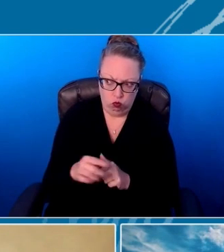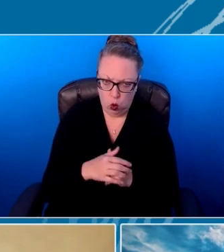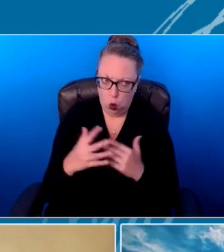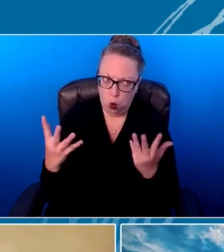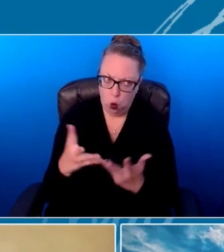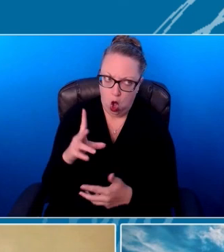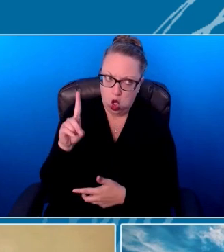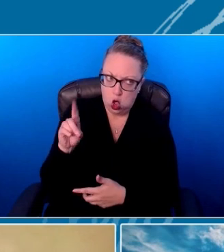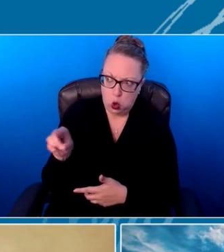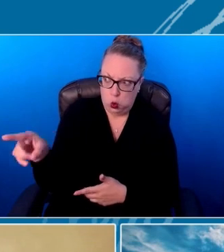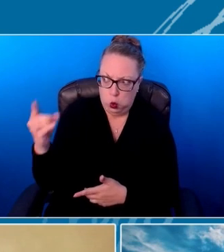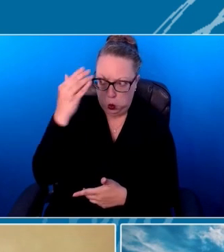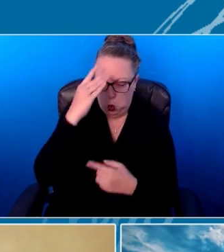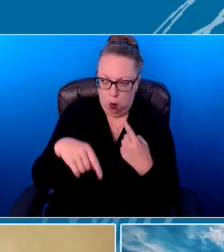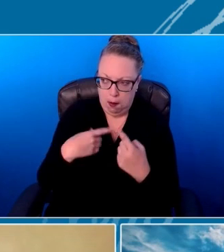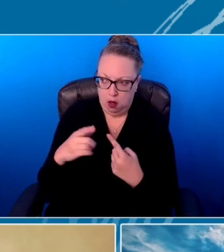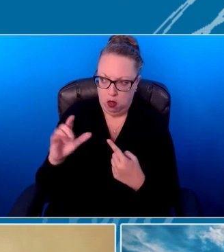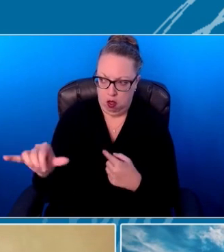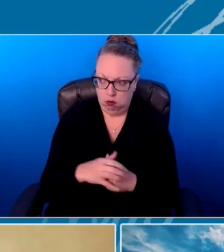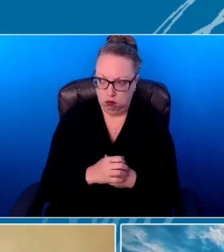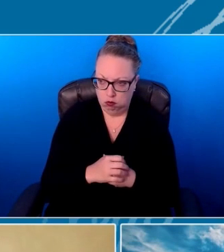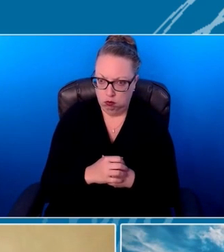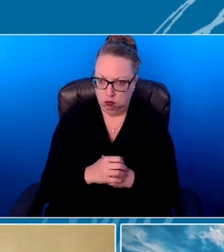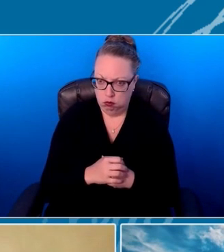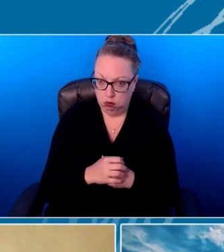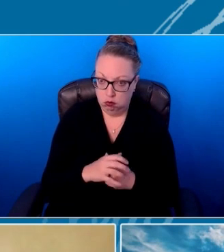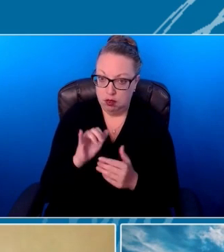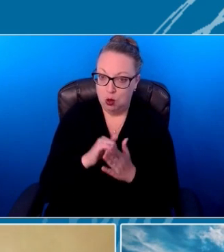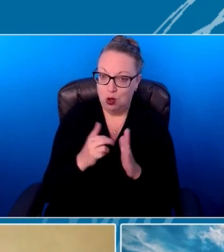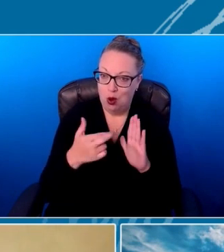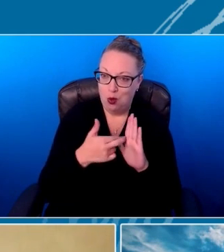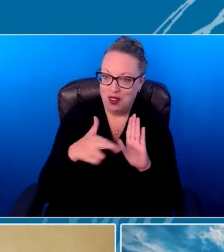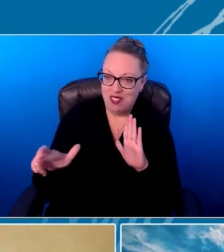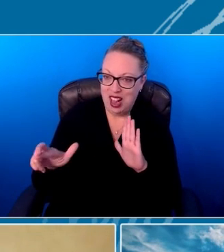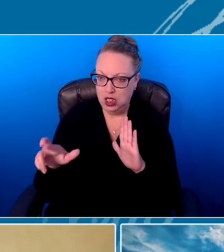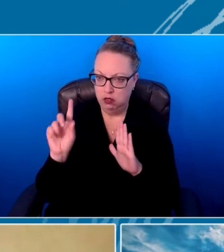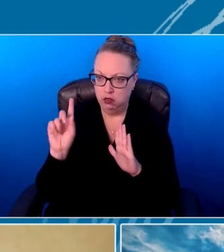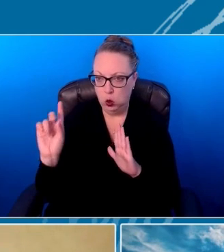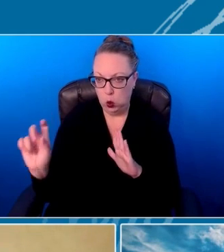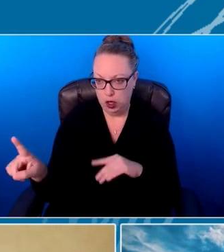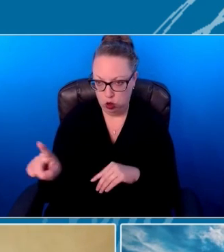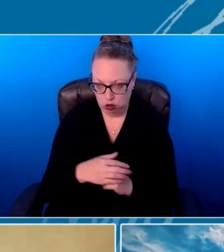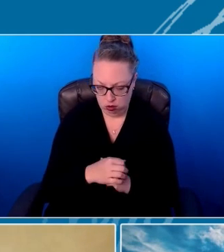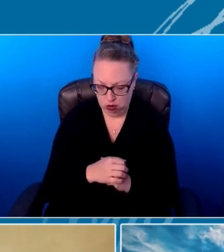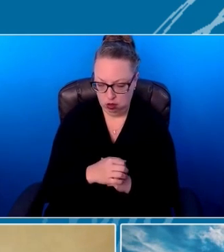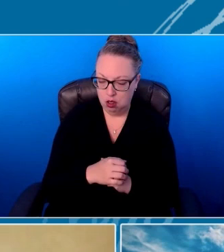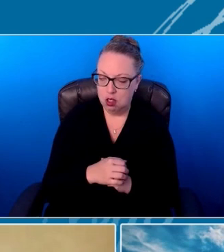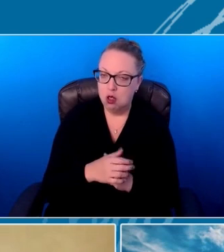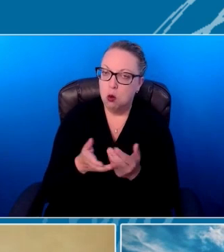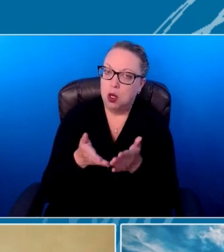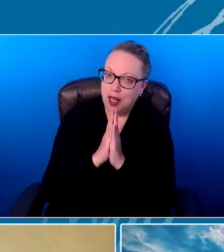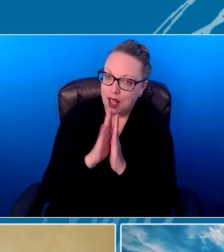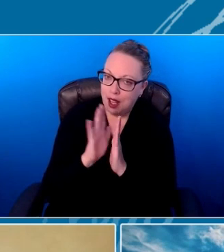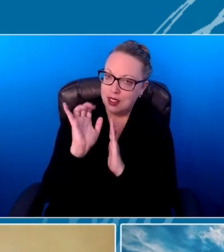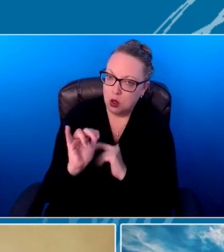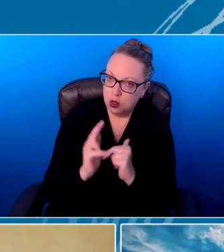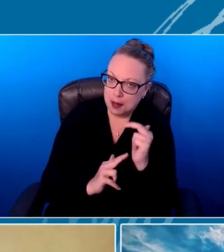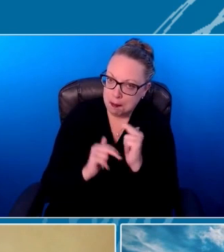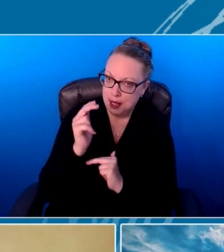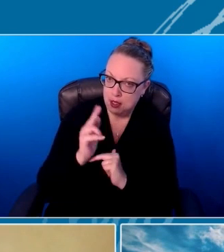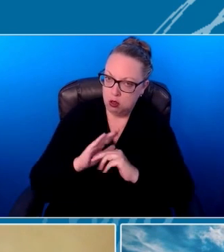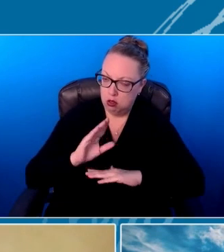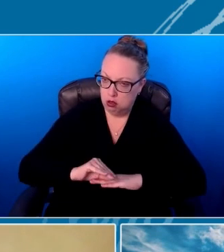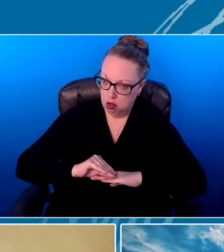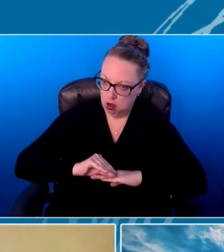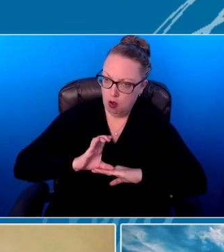know about that? And those are reflective questions. And when we ask those, it builds that confidence